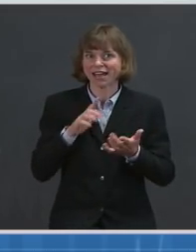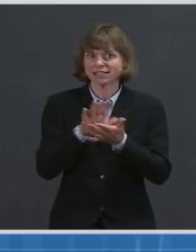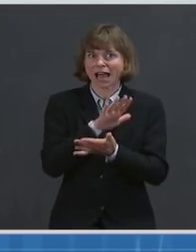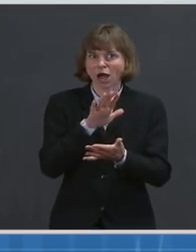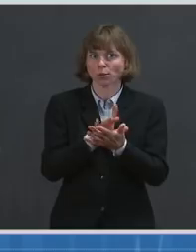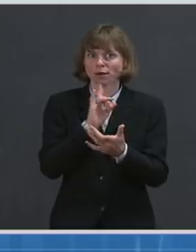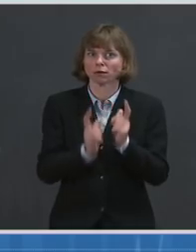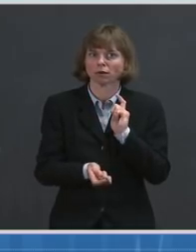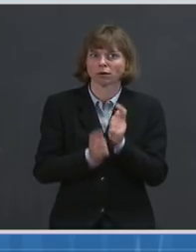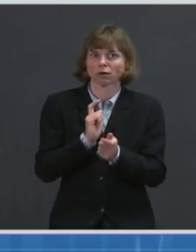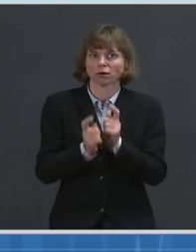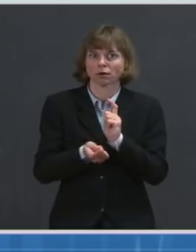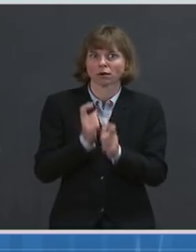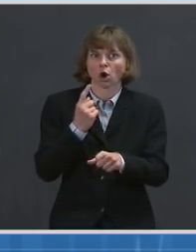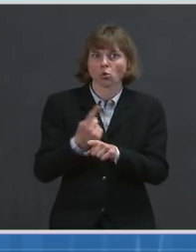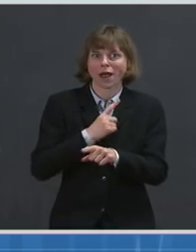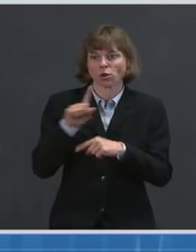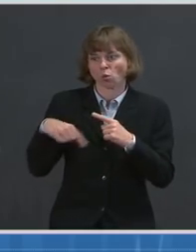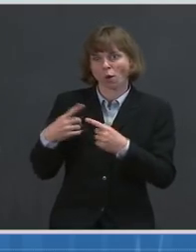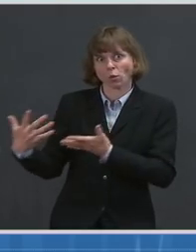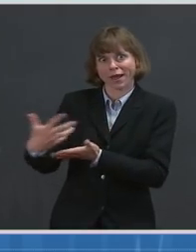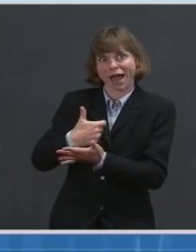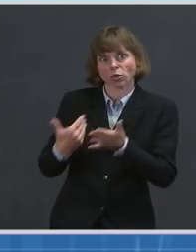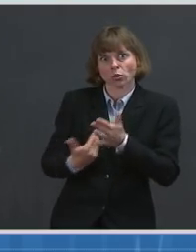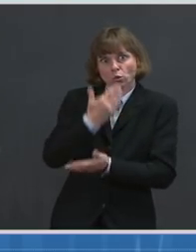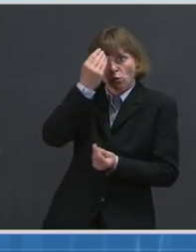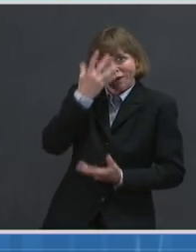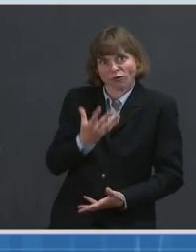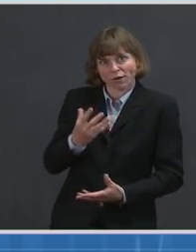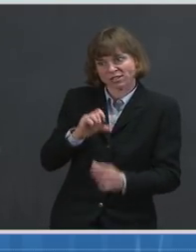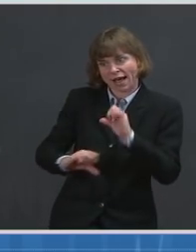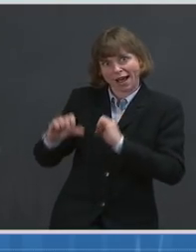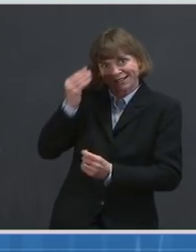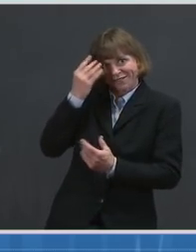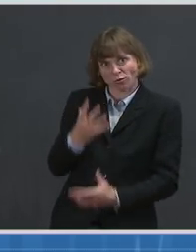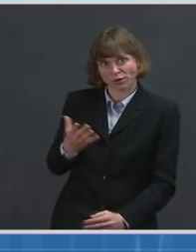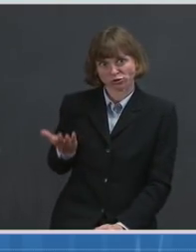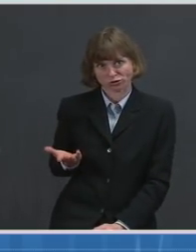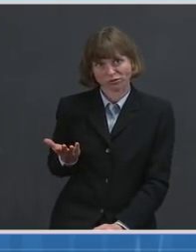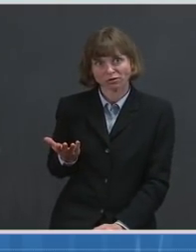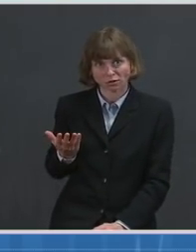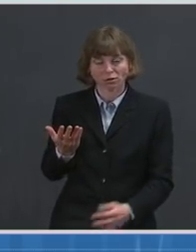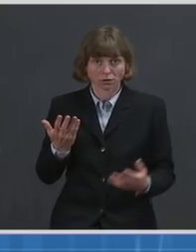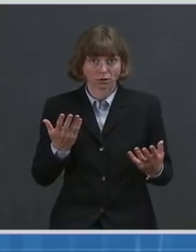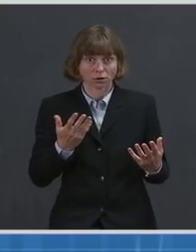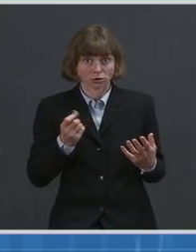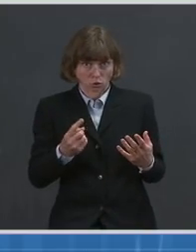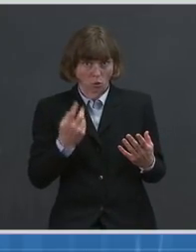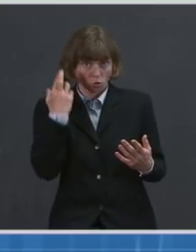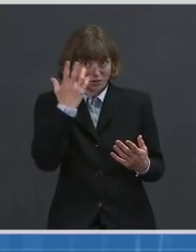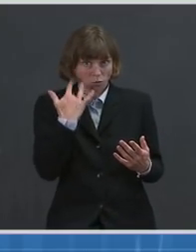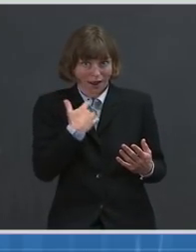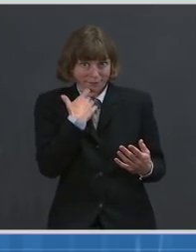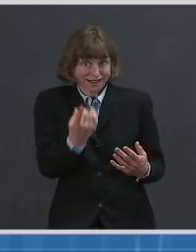data come in. The reason why I point this out is that, recently, there has been a considerable amount of information regarding